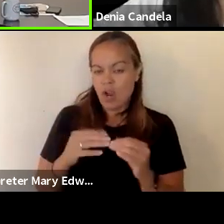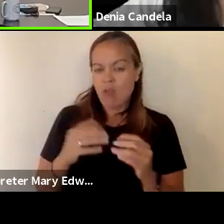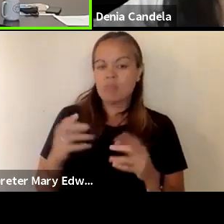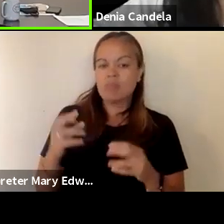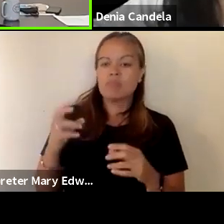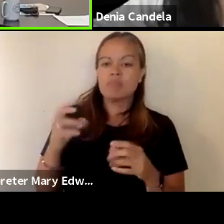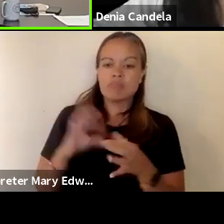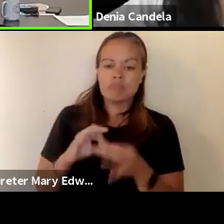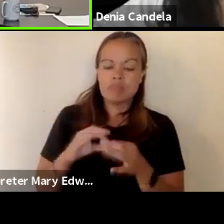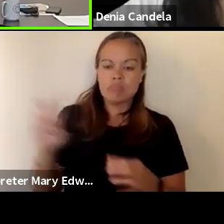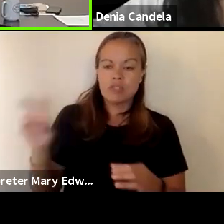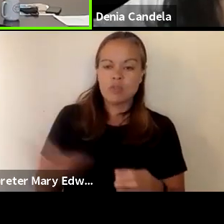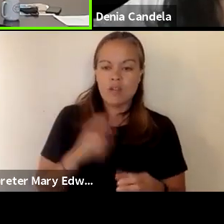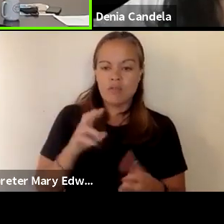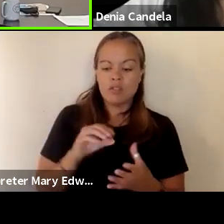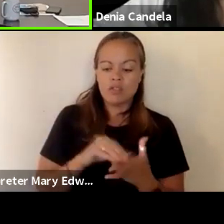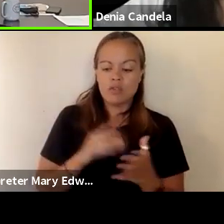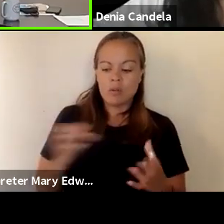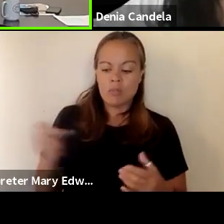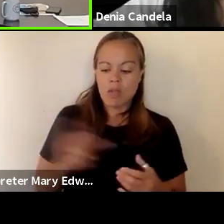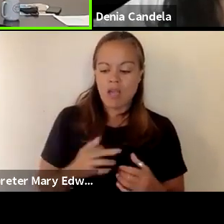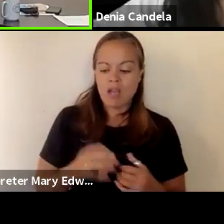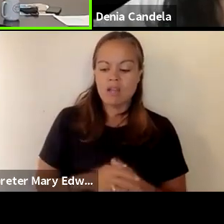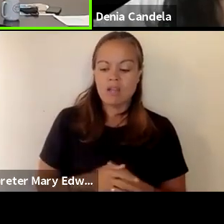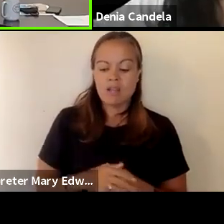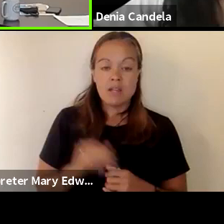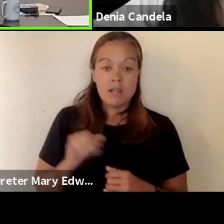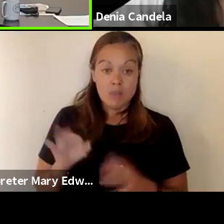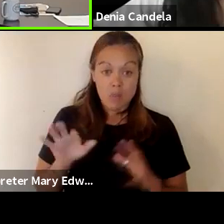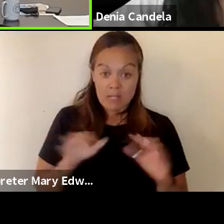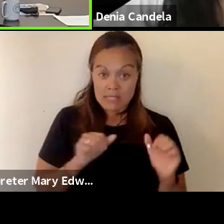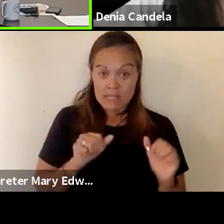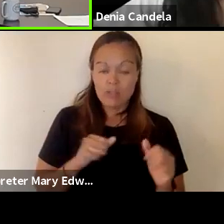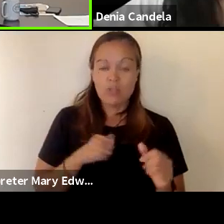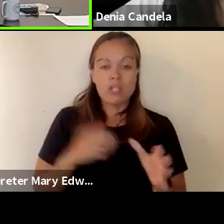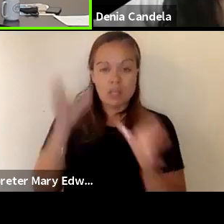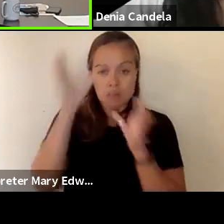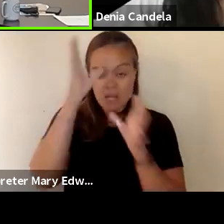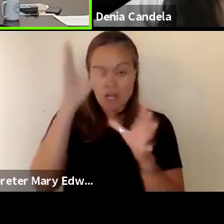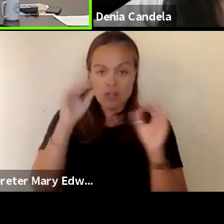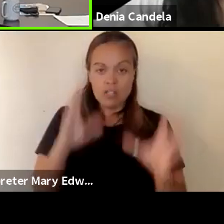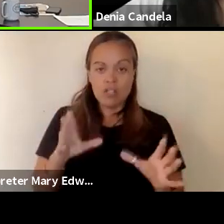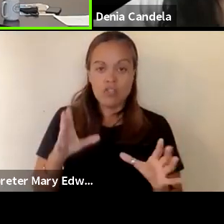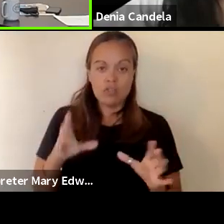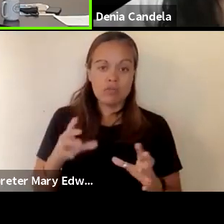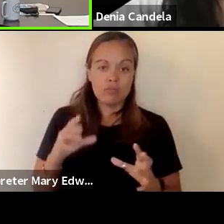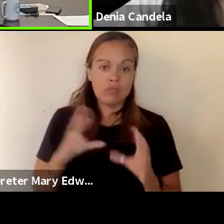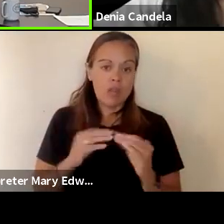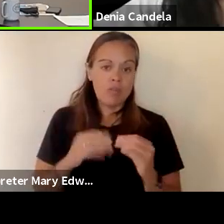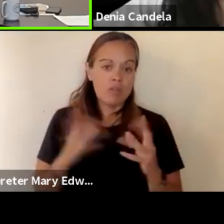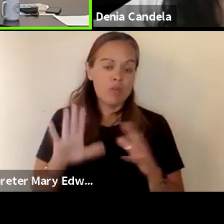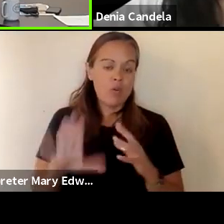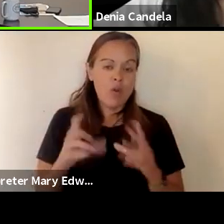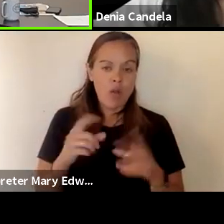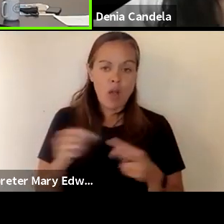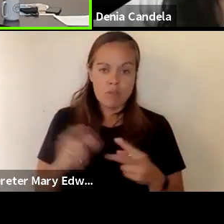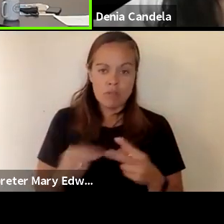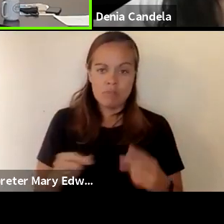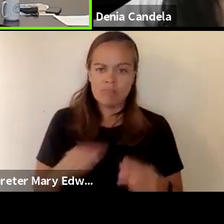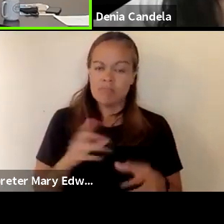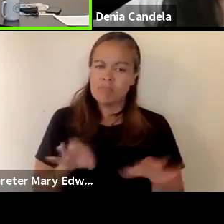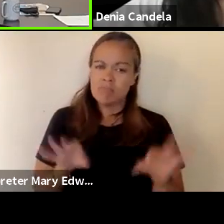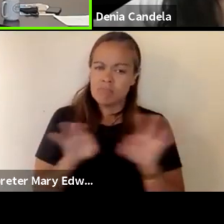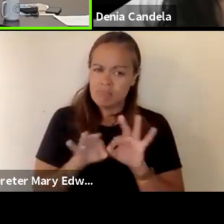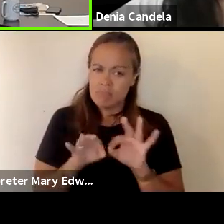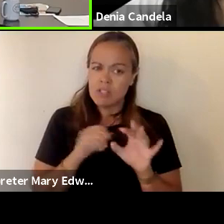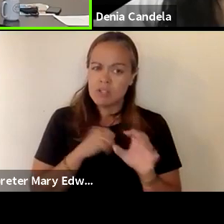back in and if you wish to leave there needs to be a parent teacher conference on what your options might be so once again it's very important to